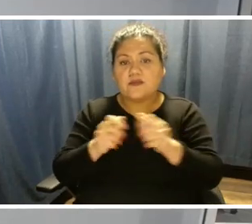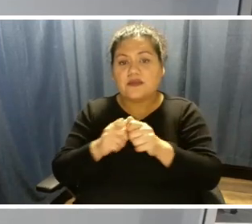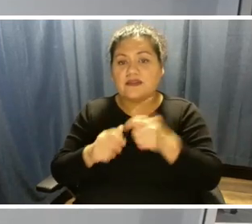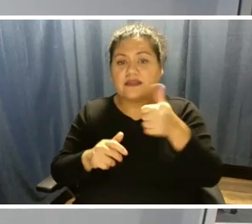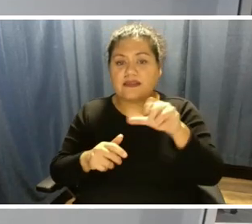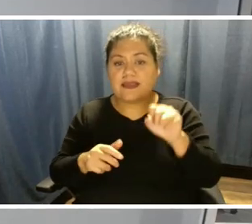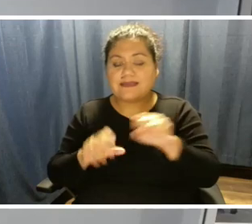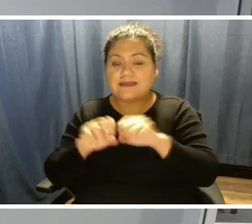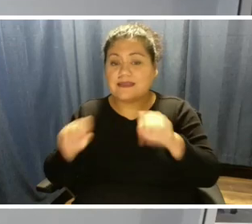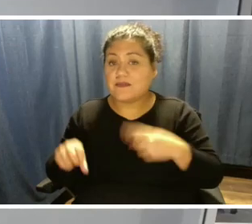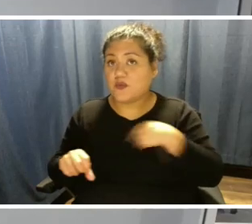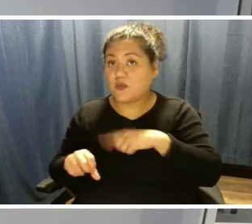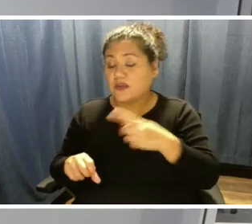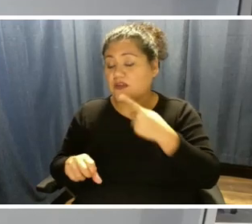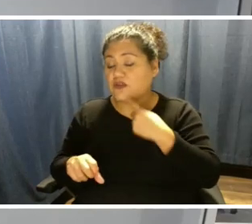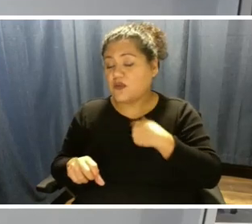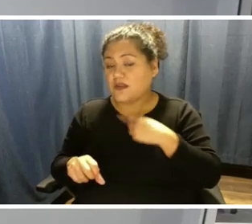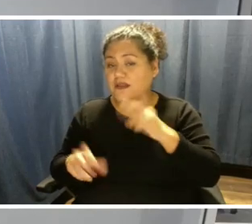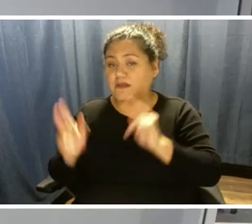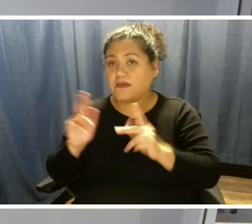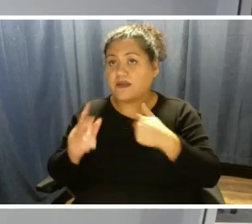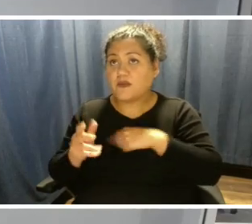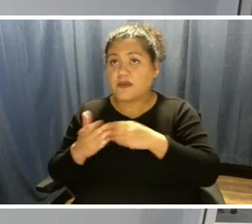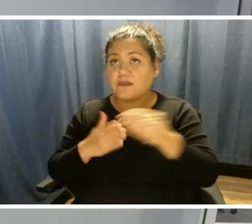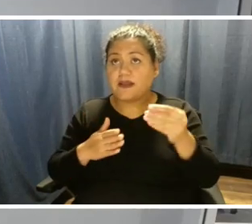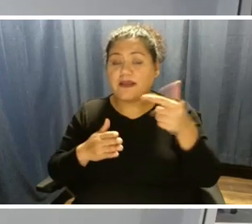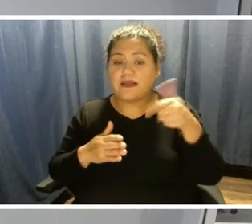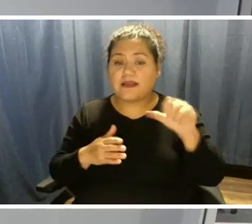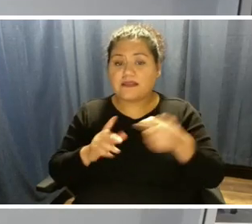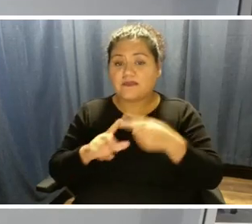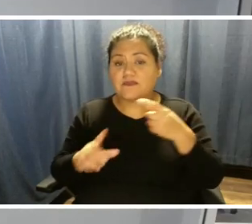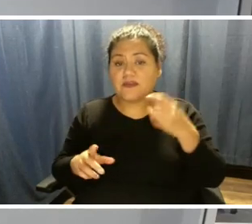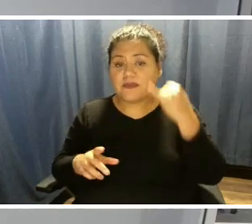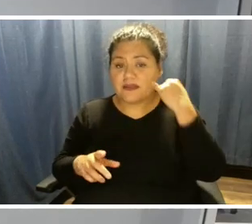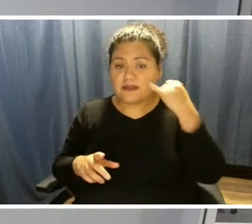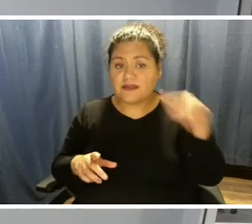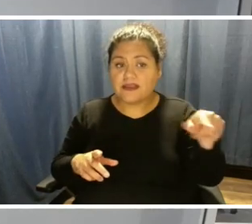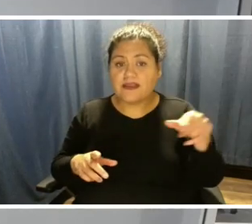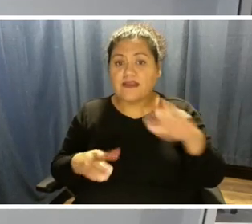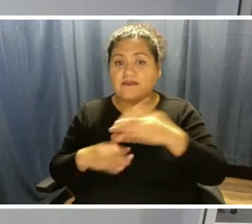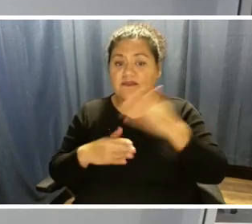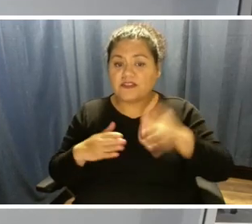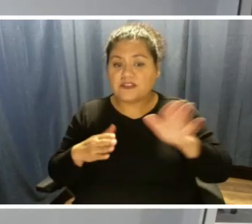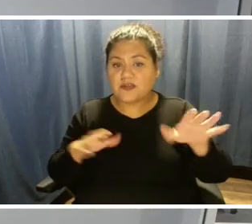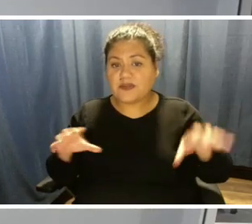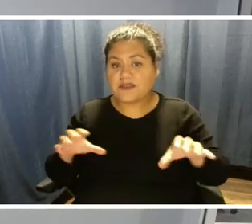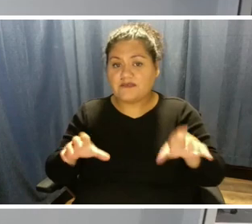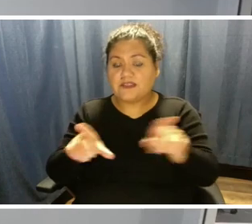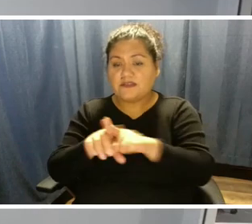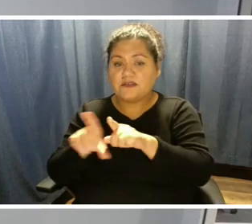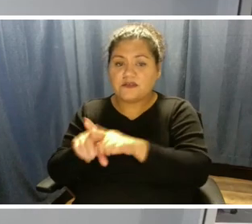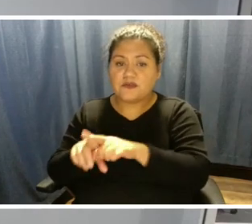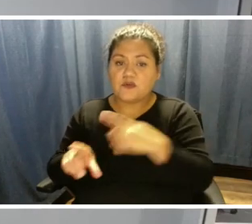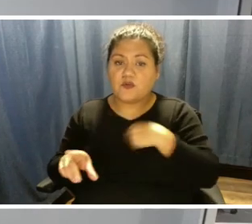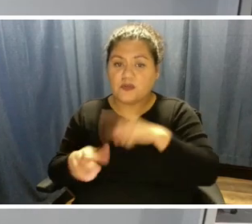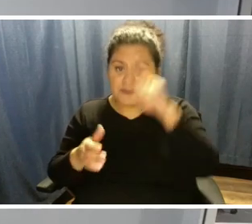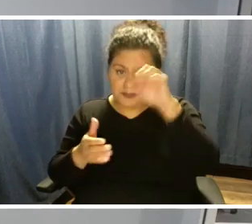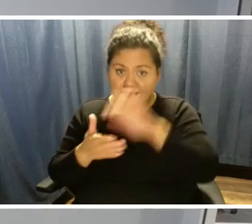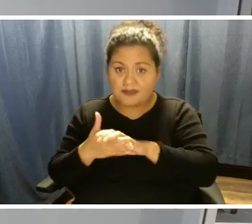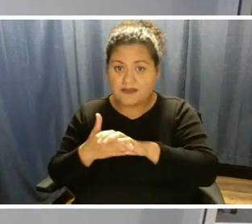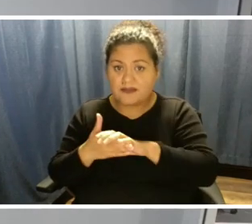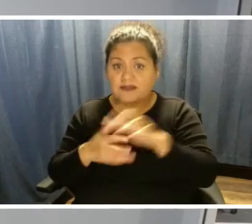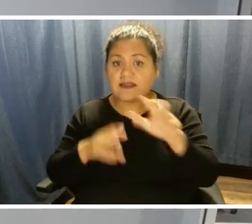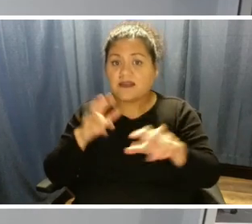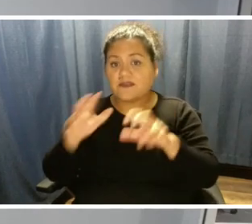told that the people that we buy gas from have completed their activities as well. So we believe that the investments